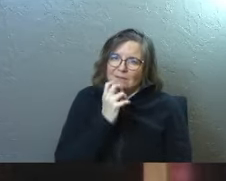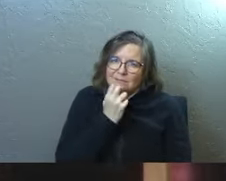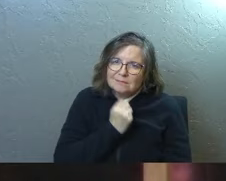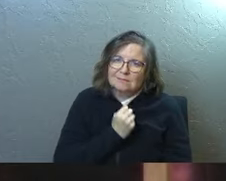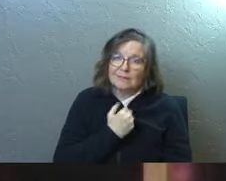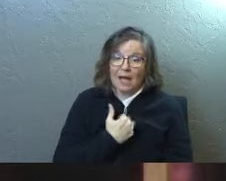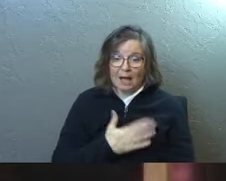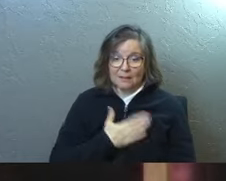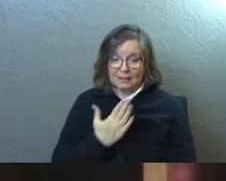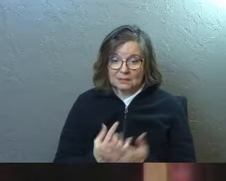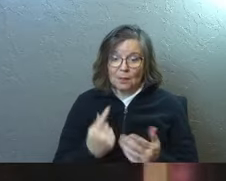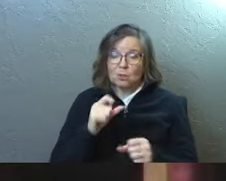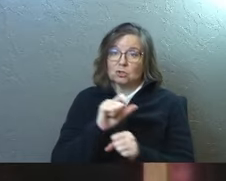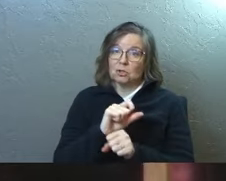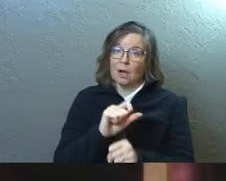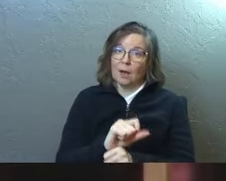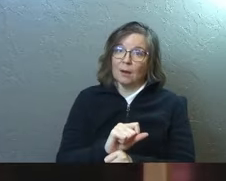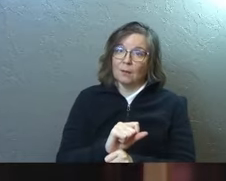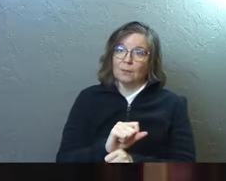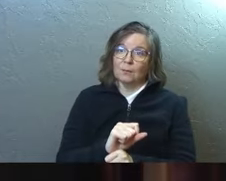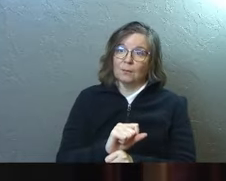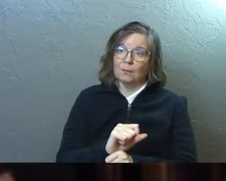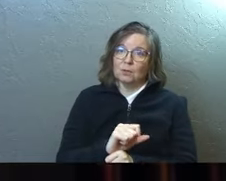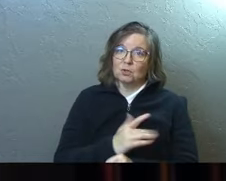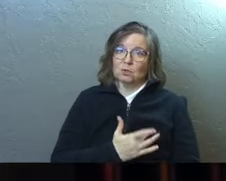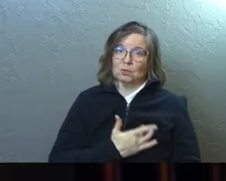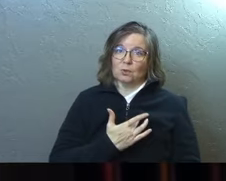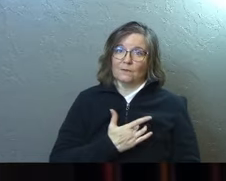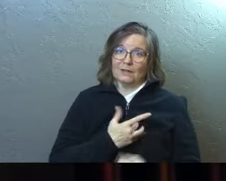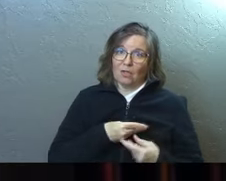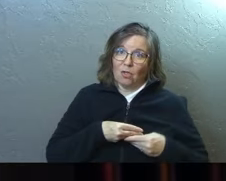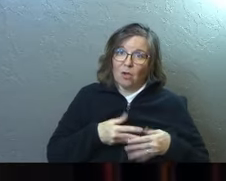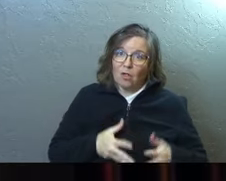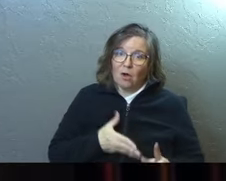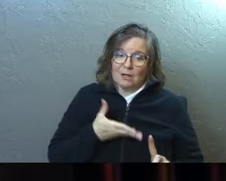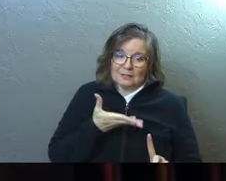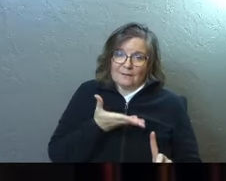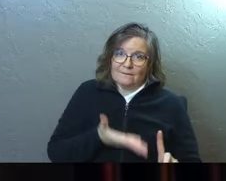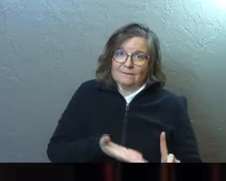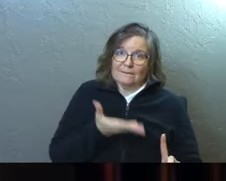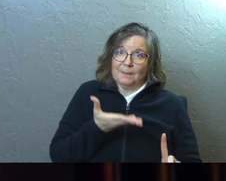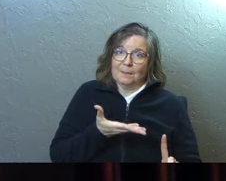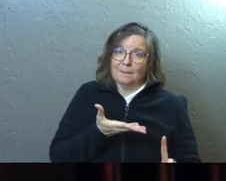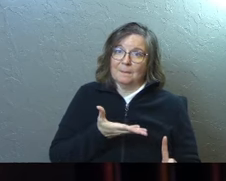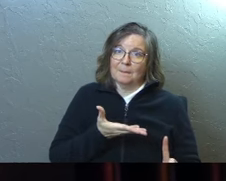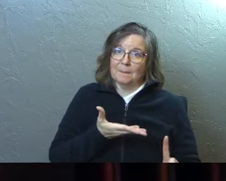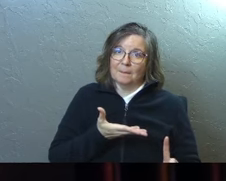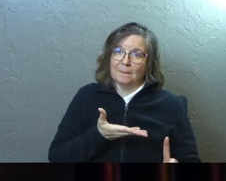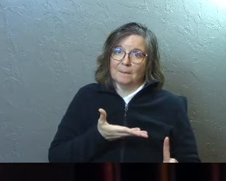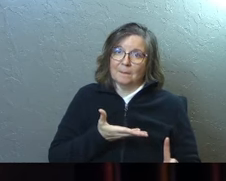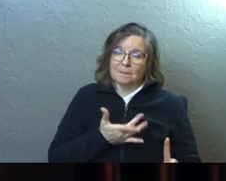I'm glad it was somebody's job to feel the loss of him around.